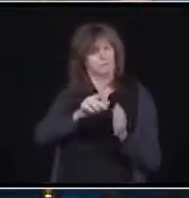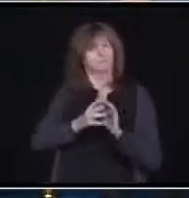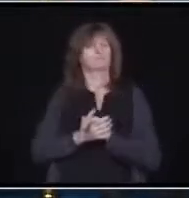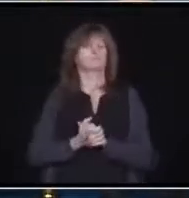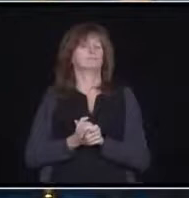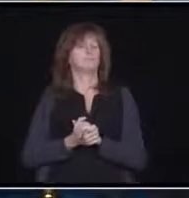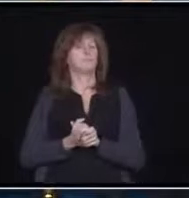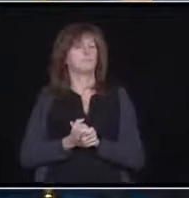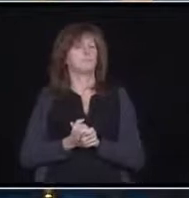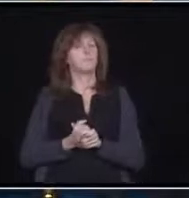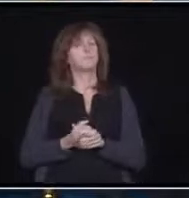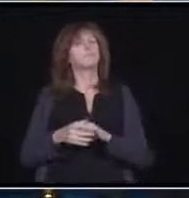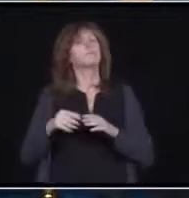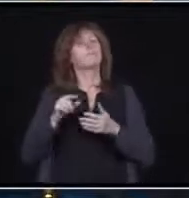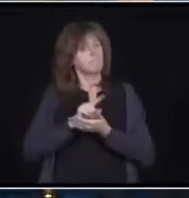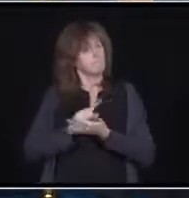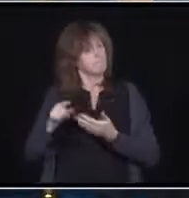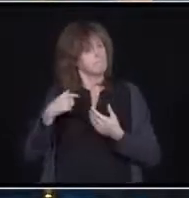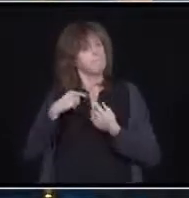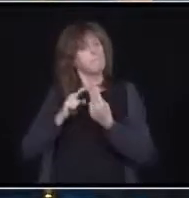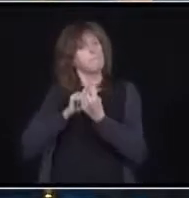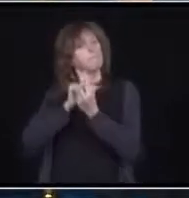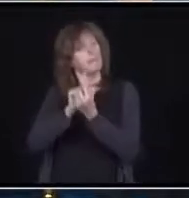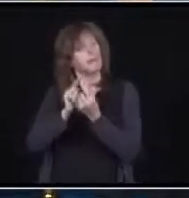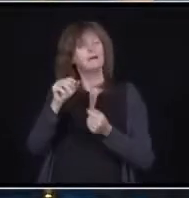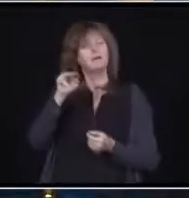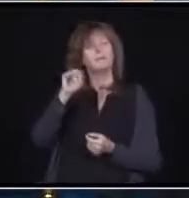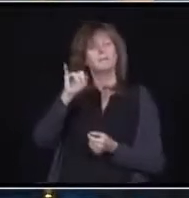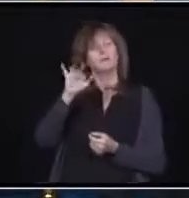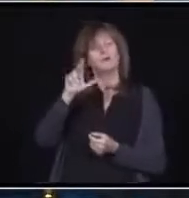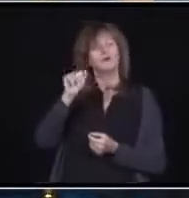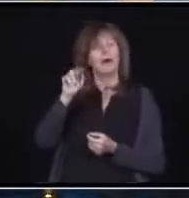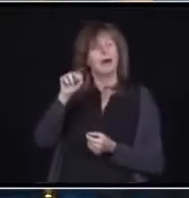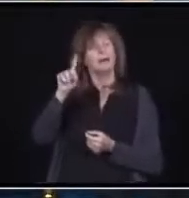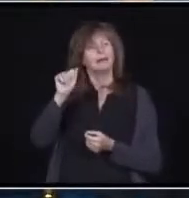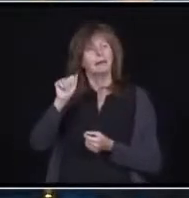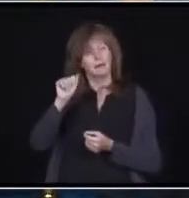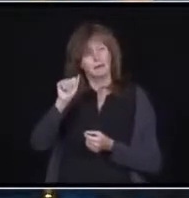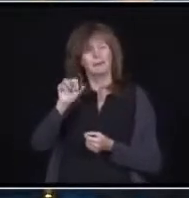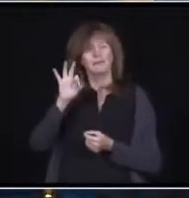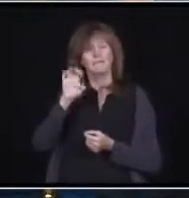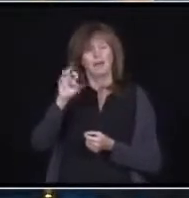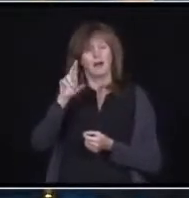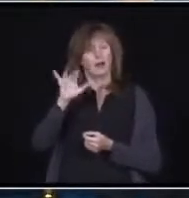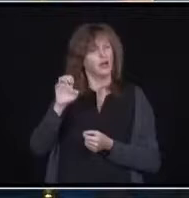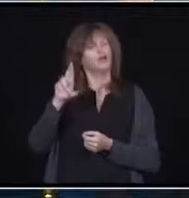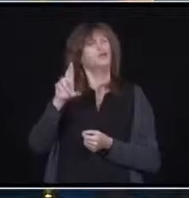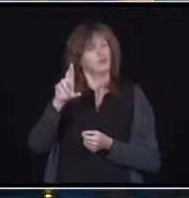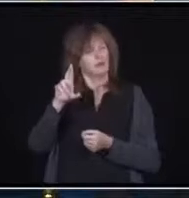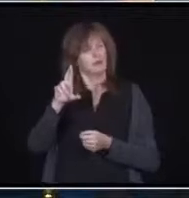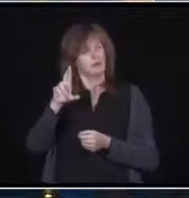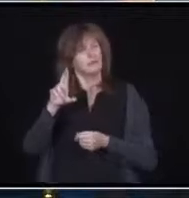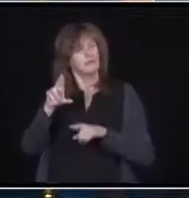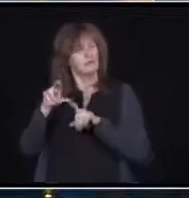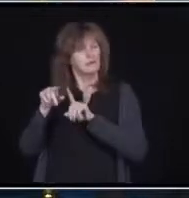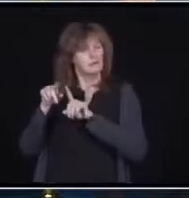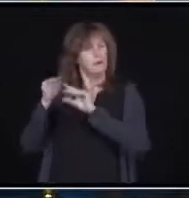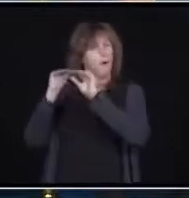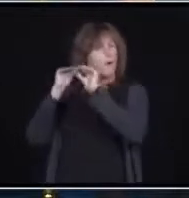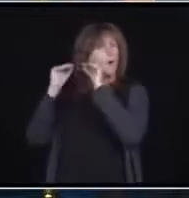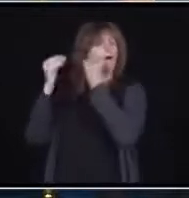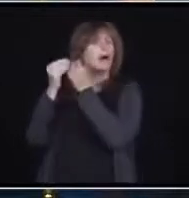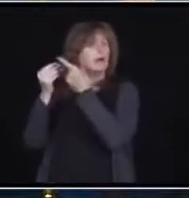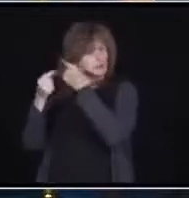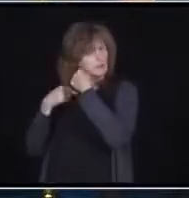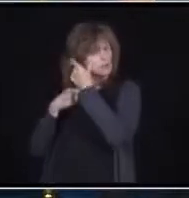Ontario Personal Support Worker Association. Your voice is being heard. Our government recognizes and